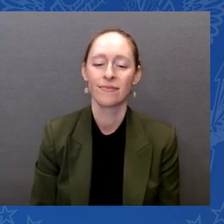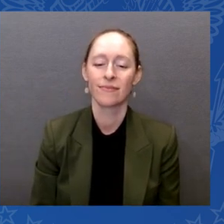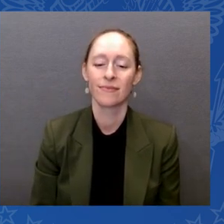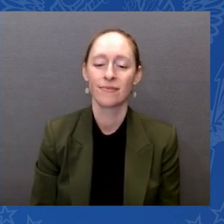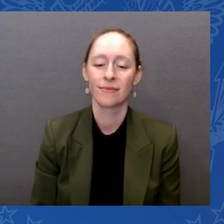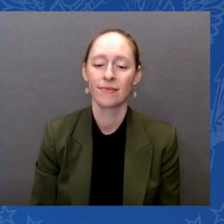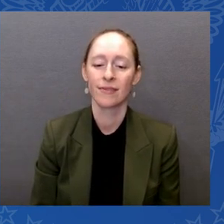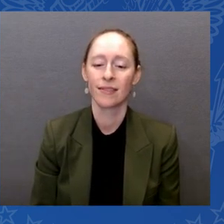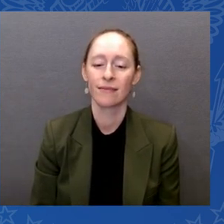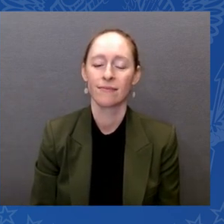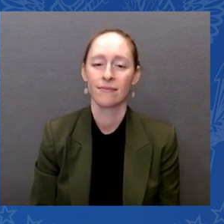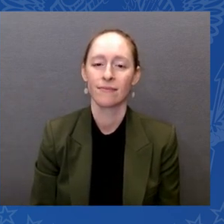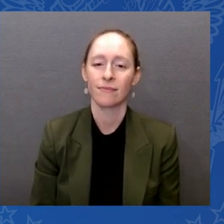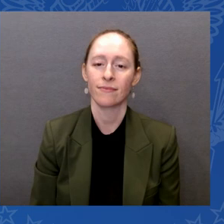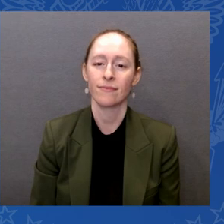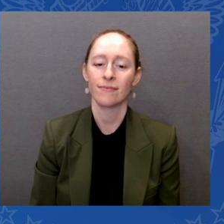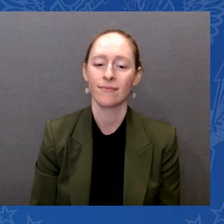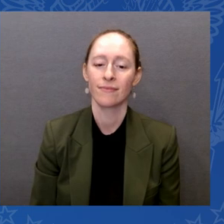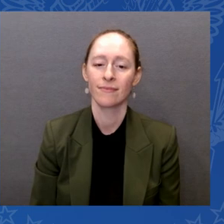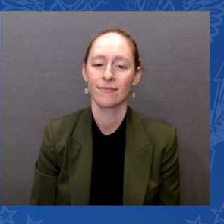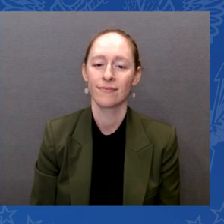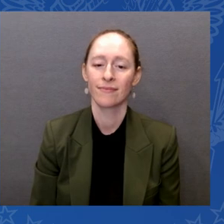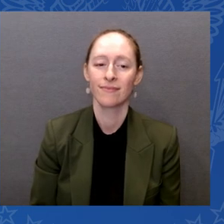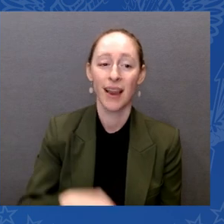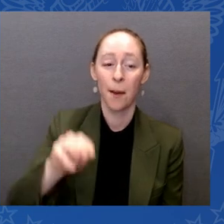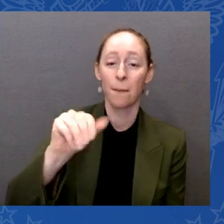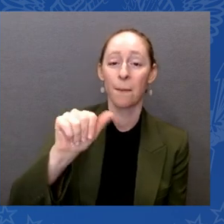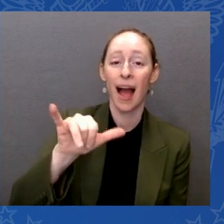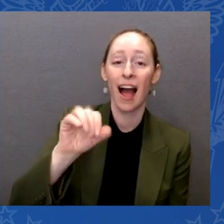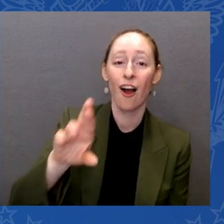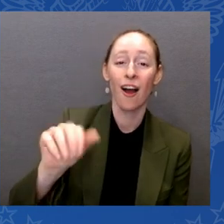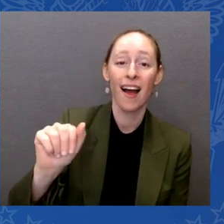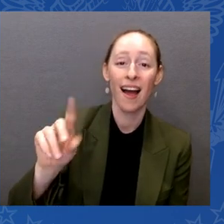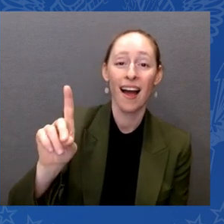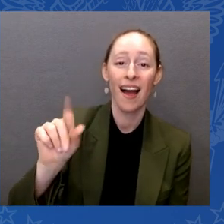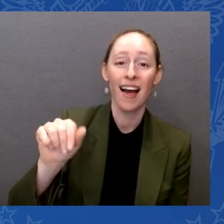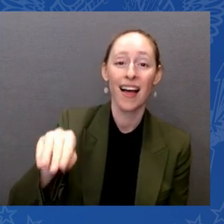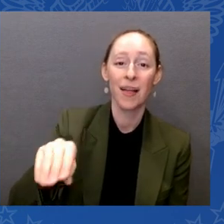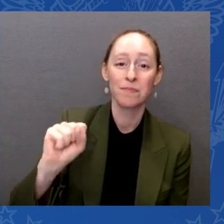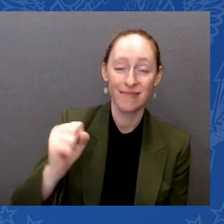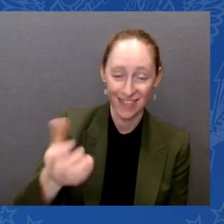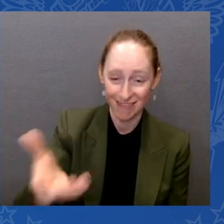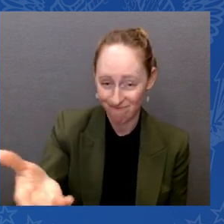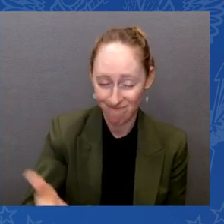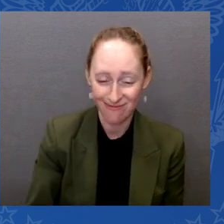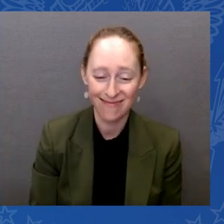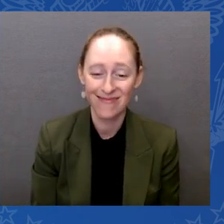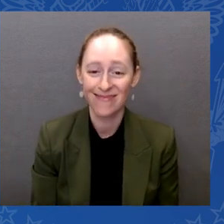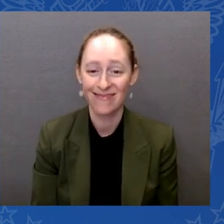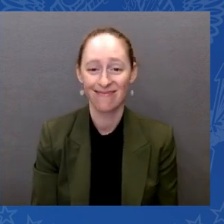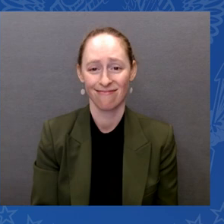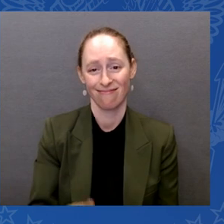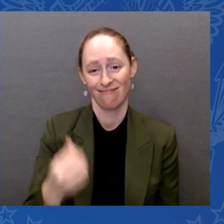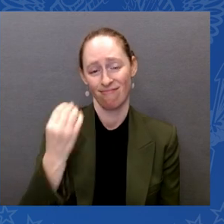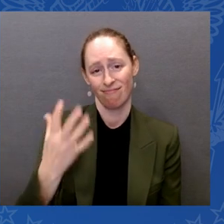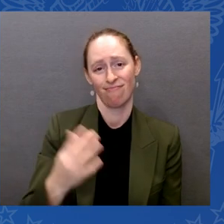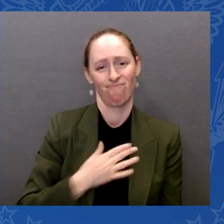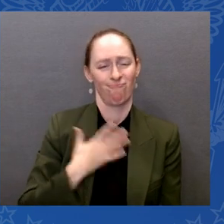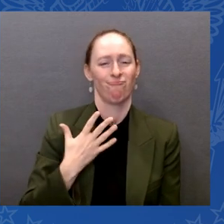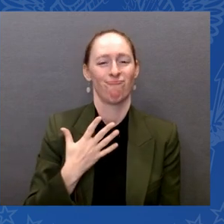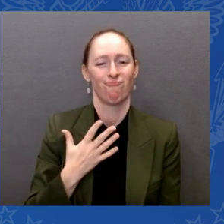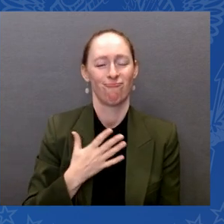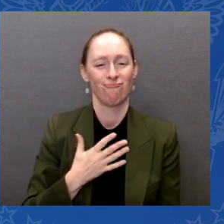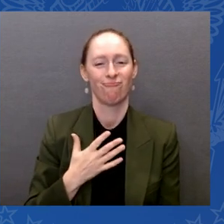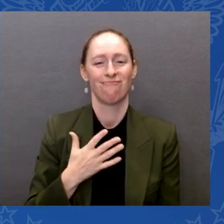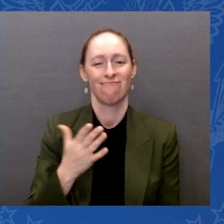Mayor Adams, you're an inspiration. So many people here are, Amy and others that look